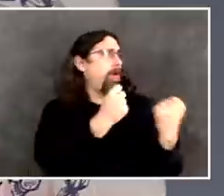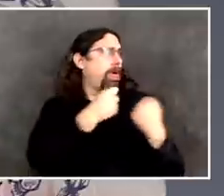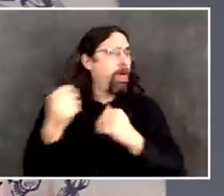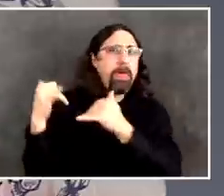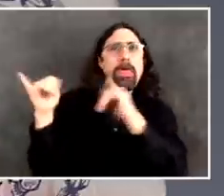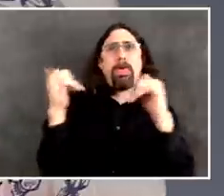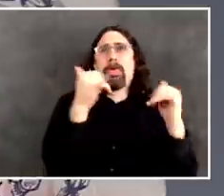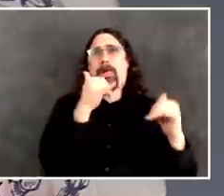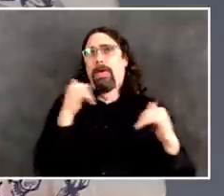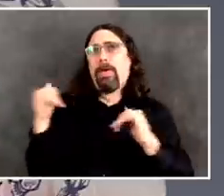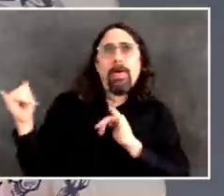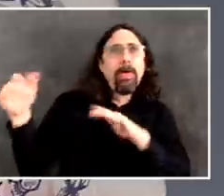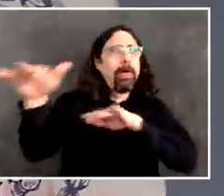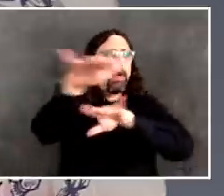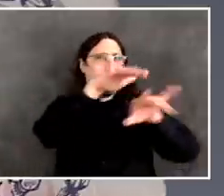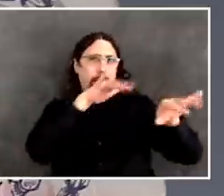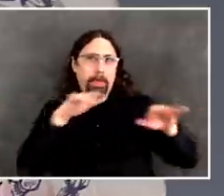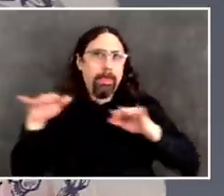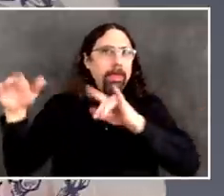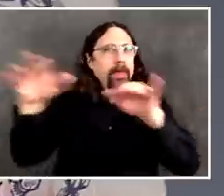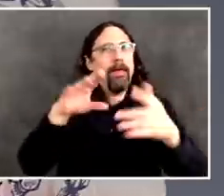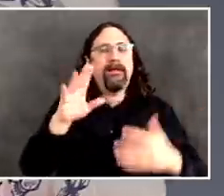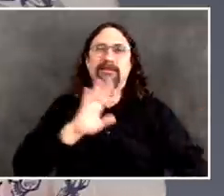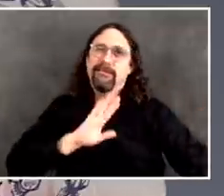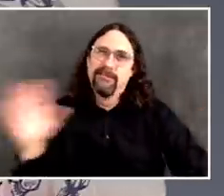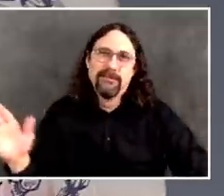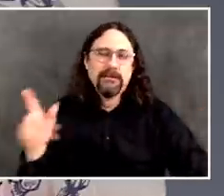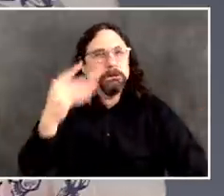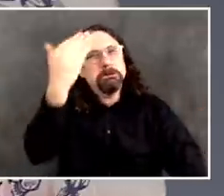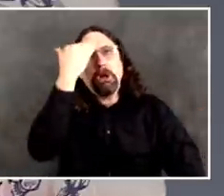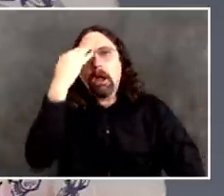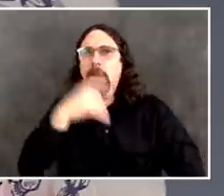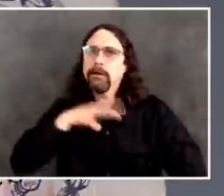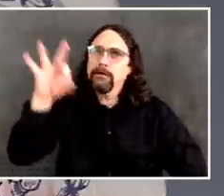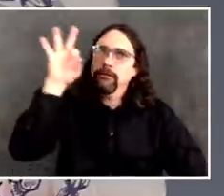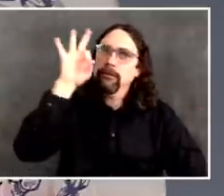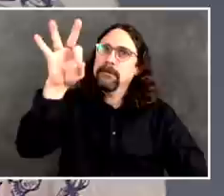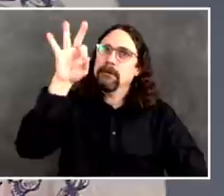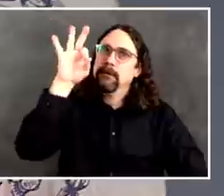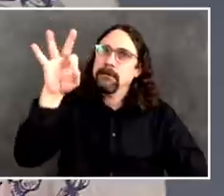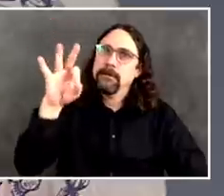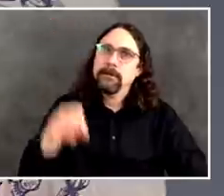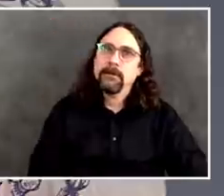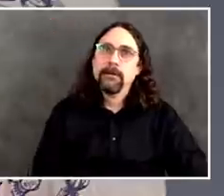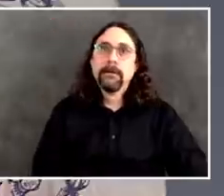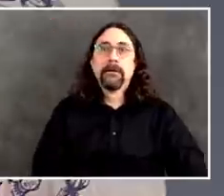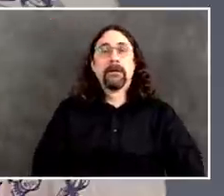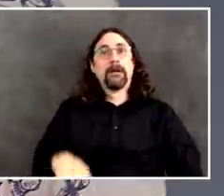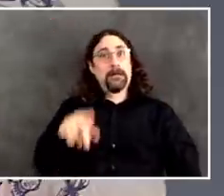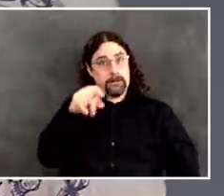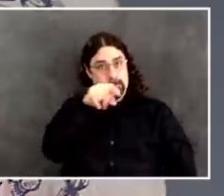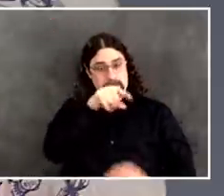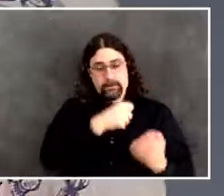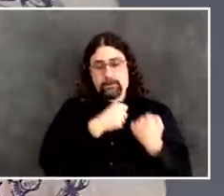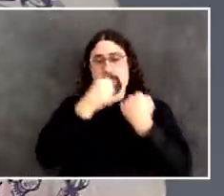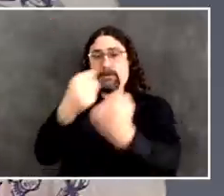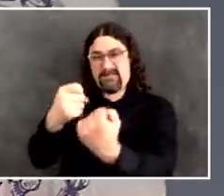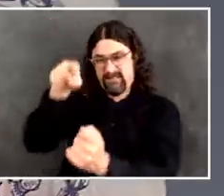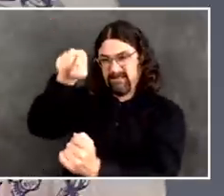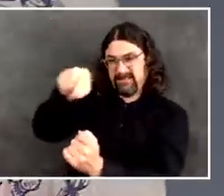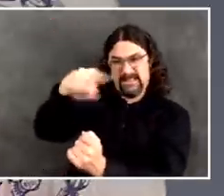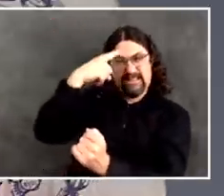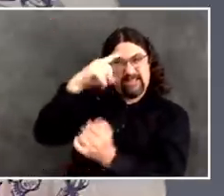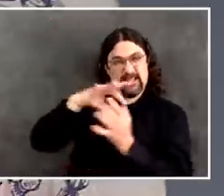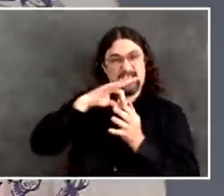leads to people being less careful about social distancing, less careful about staying at